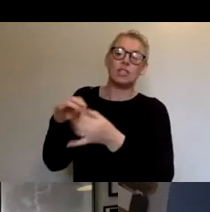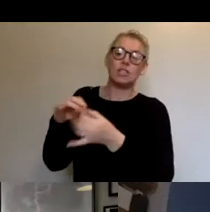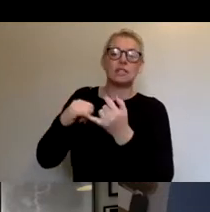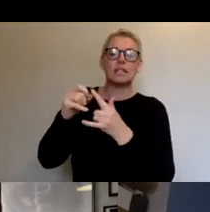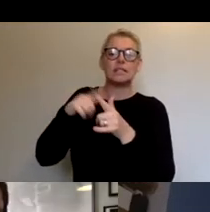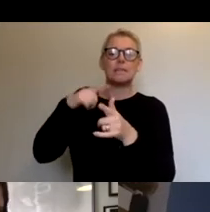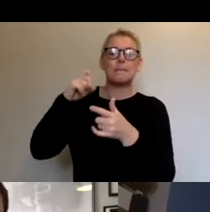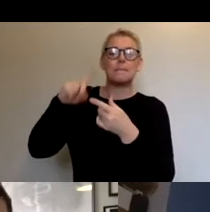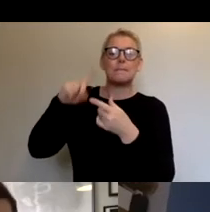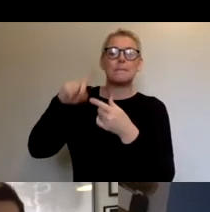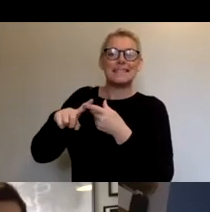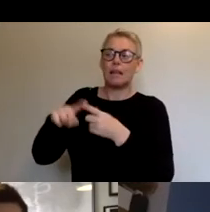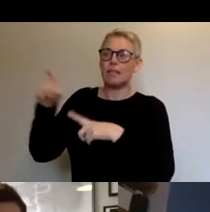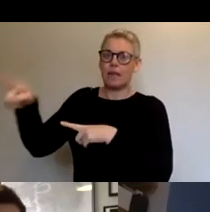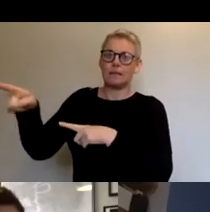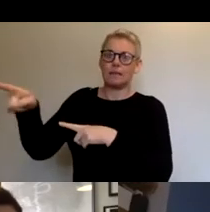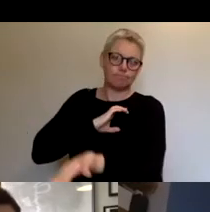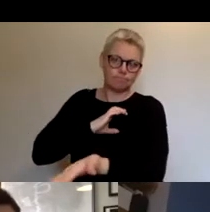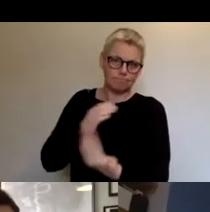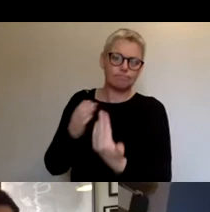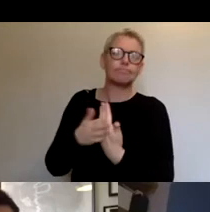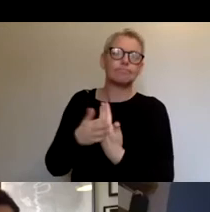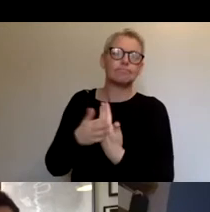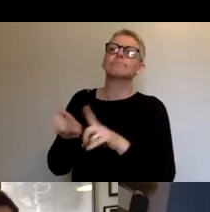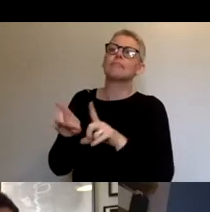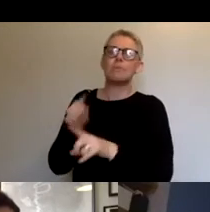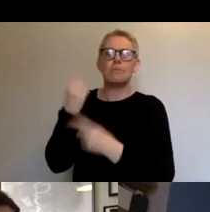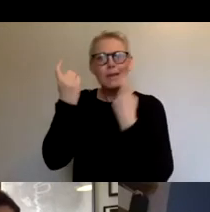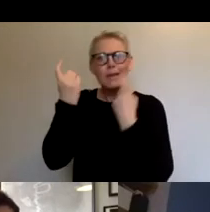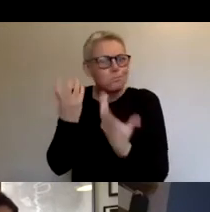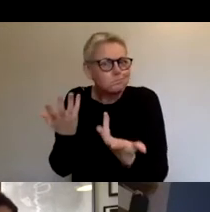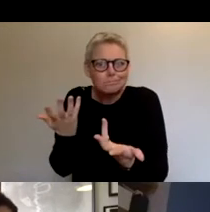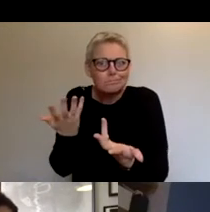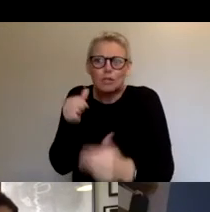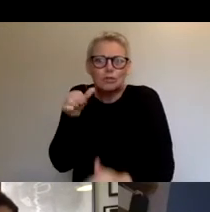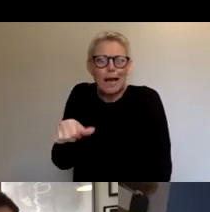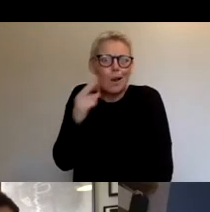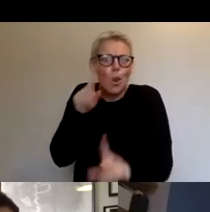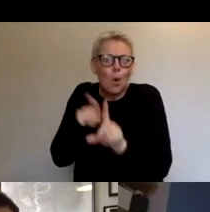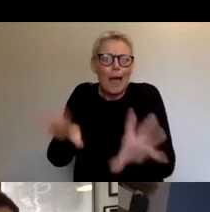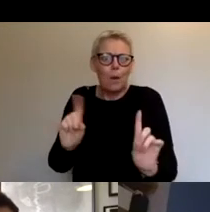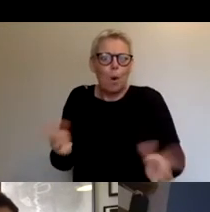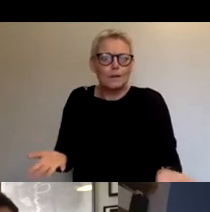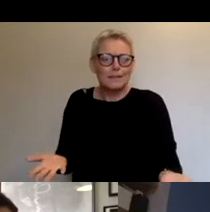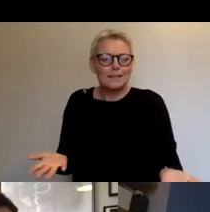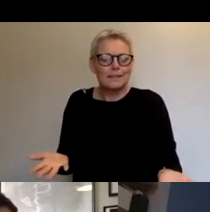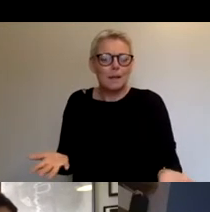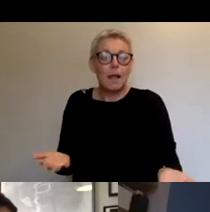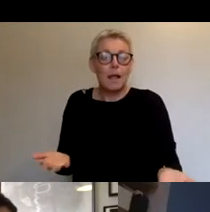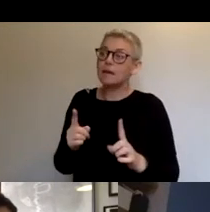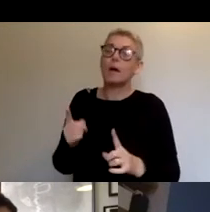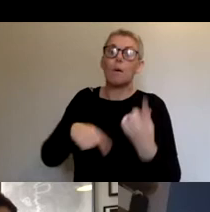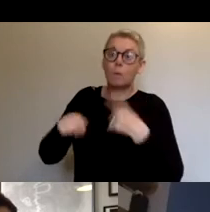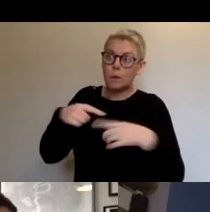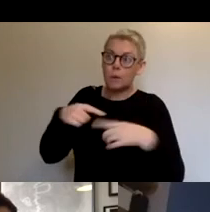sponsorship as well, to help us think through what might a channel be and how might it work? And then actually delivering the channel on